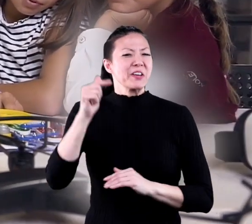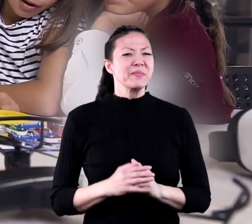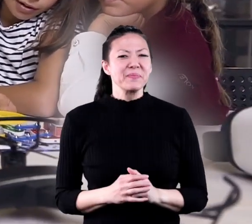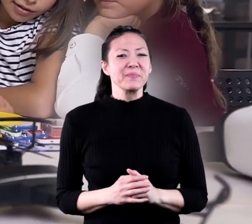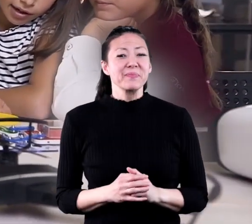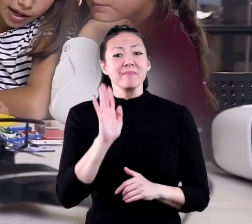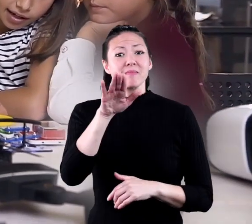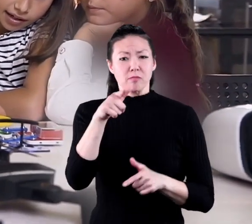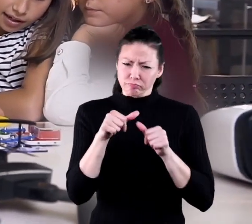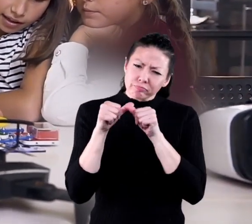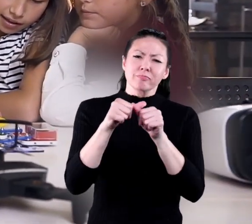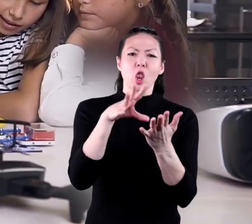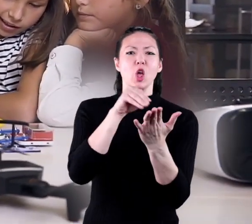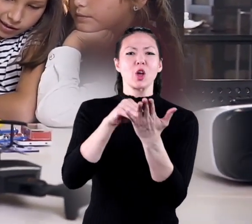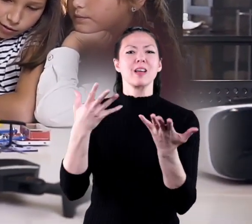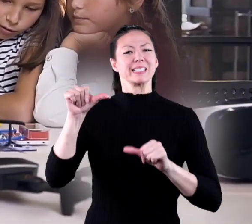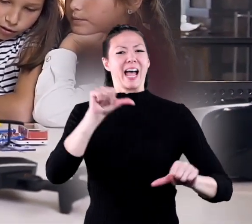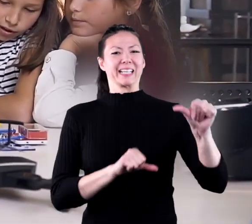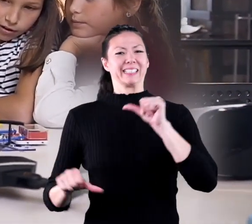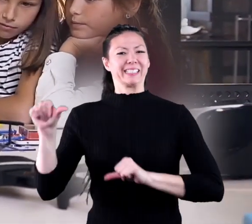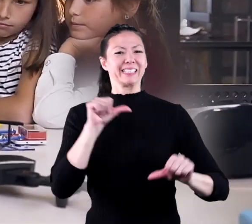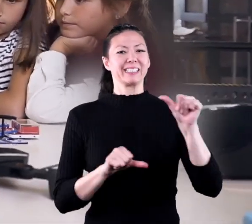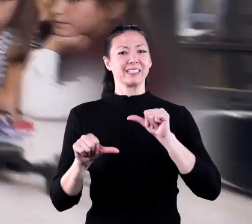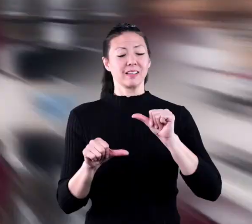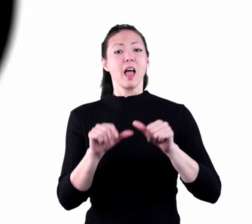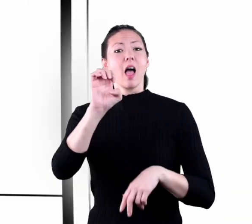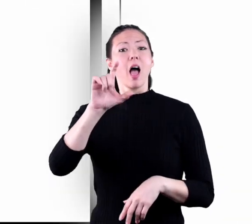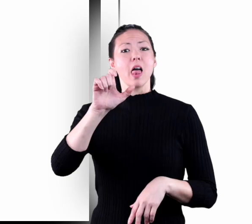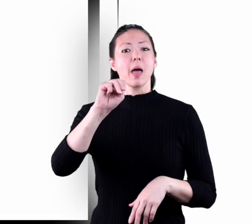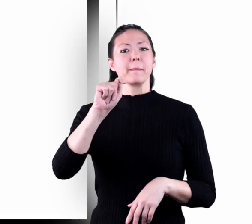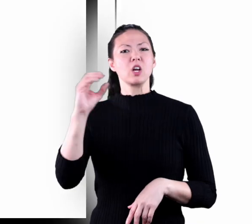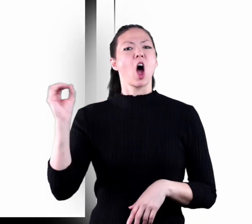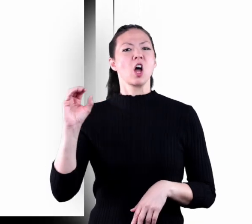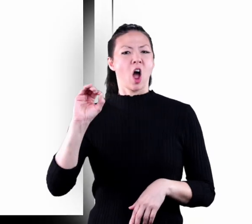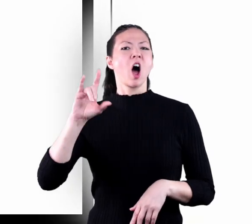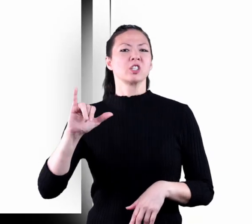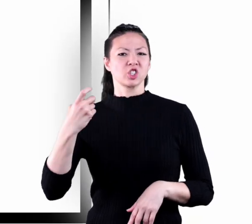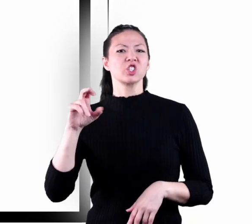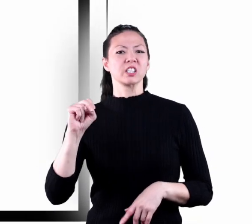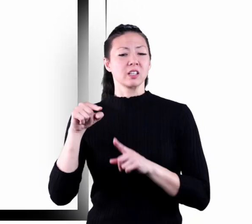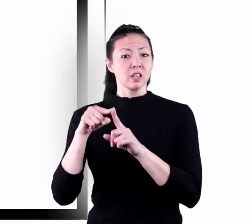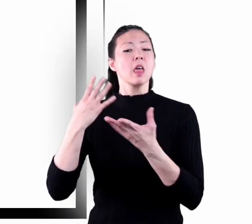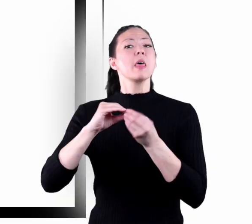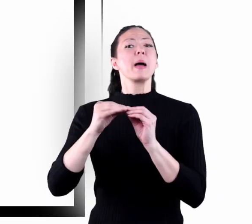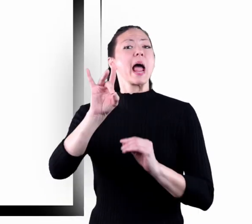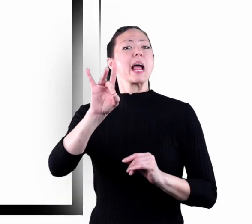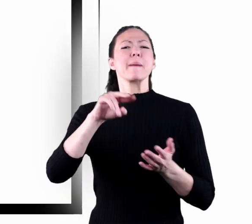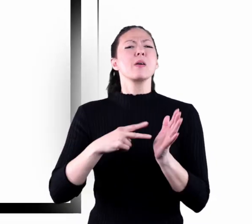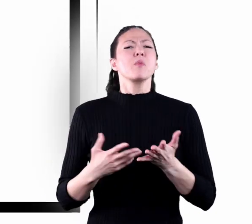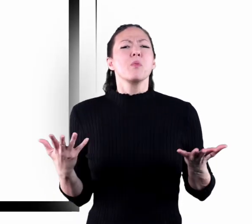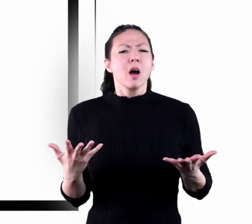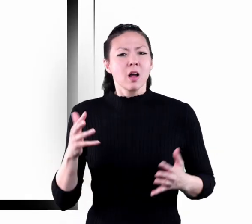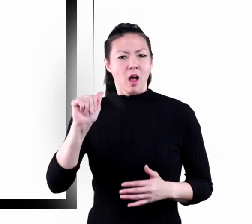studying this chart later, as you continue learning about science. This is the element oxygen. The